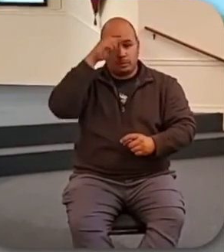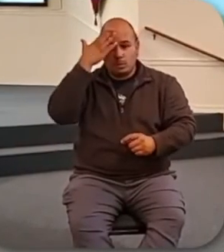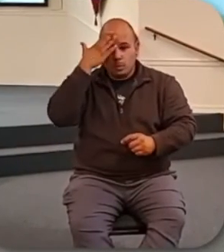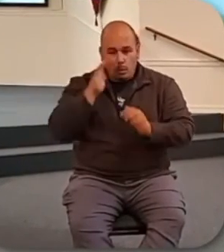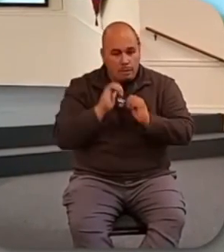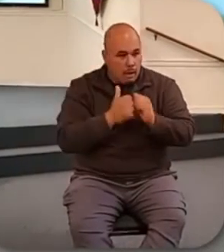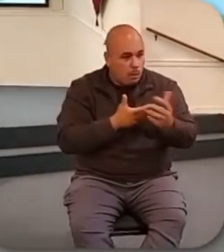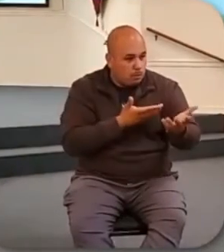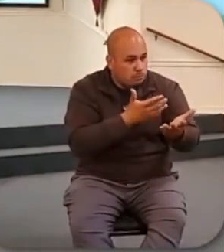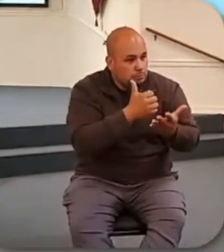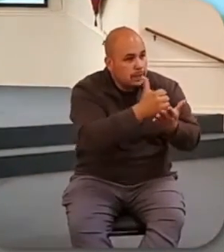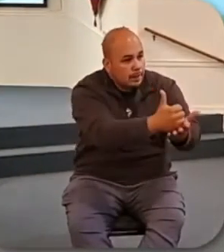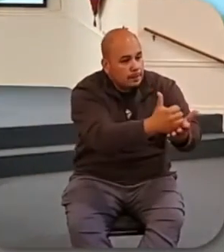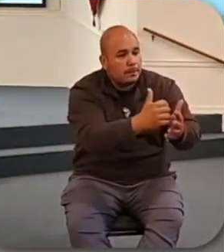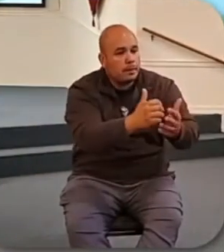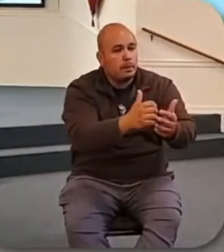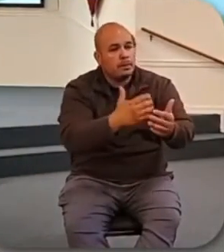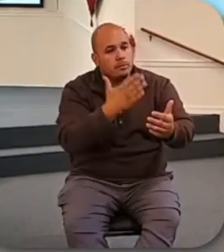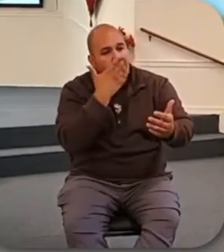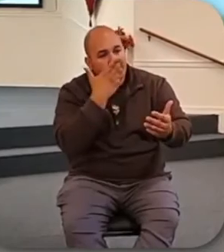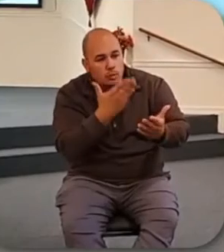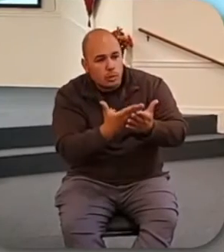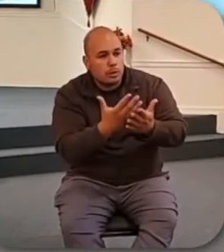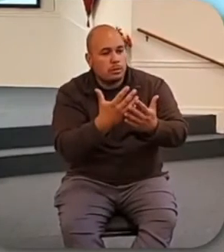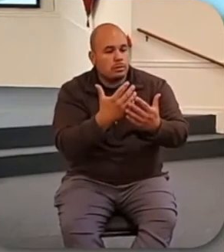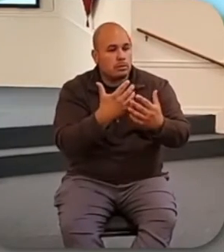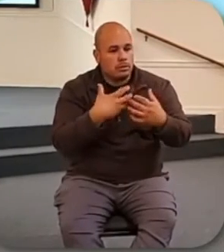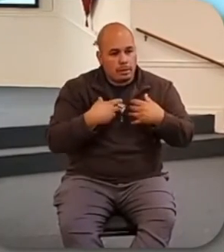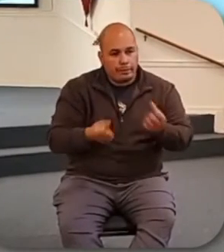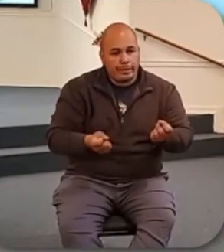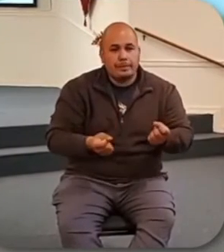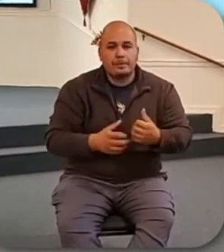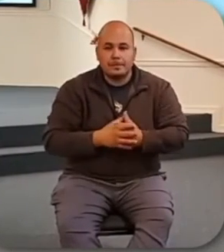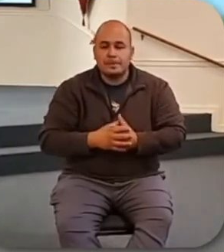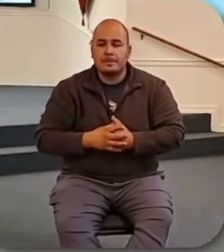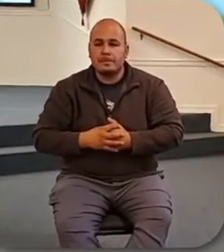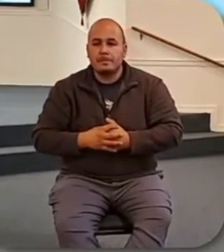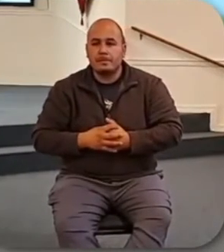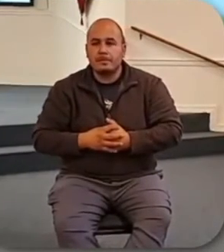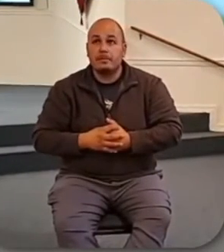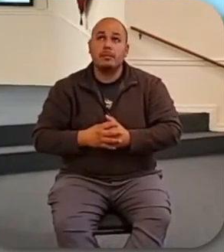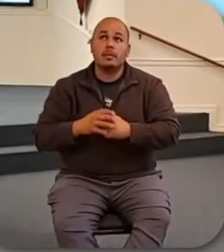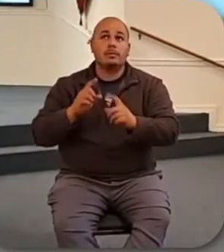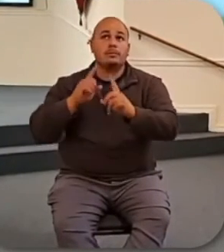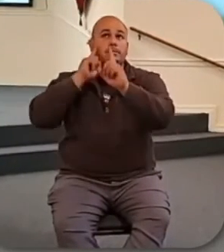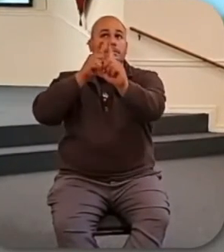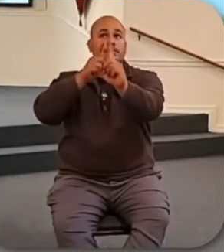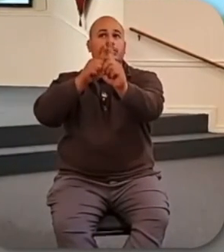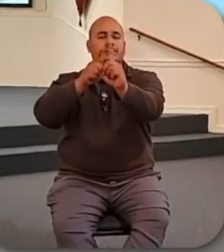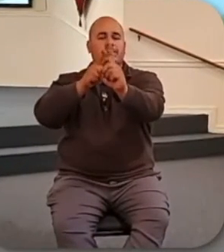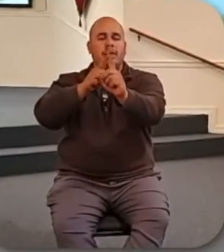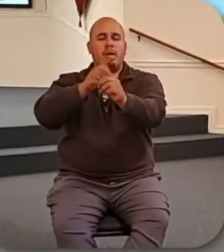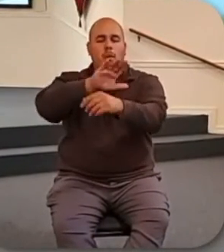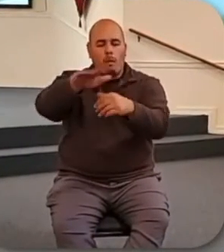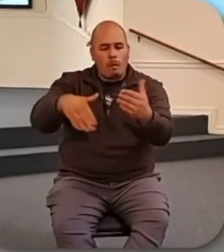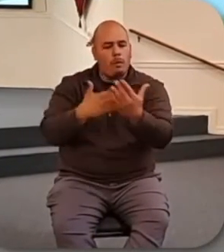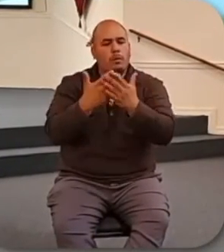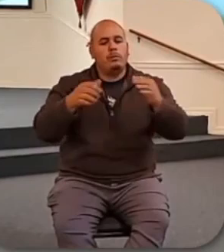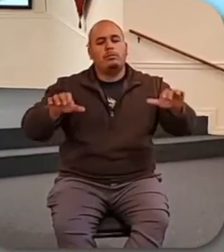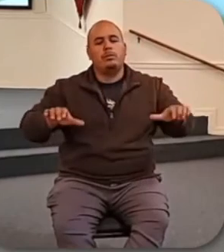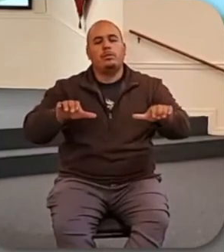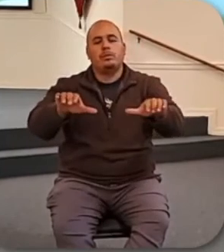to do so in ways that are healthy and good. Most of all Lord help us to honor you by all that we do.